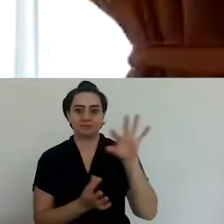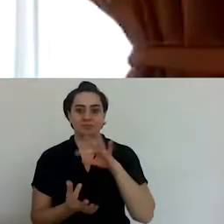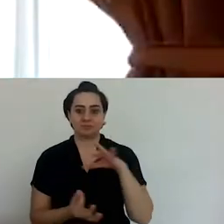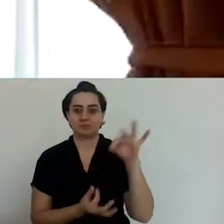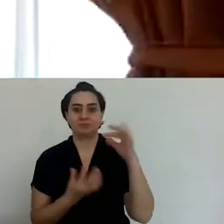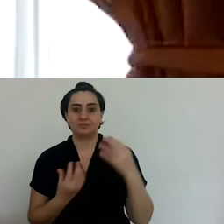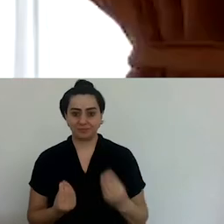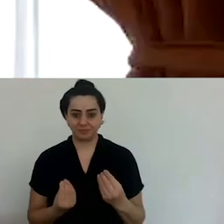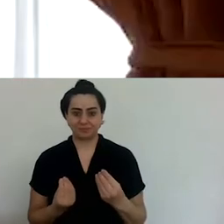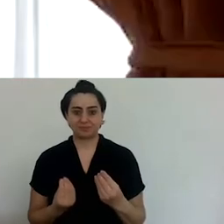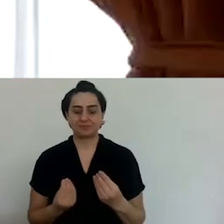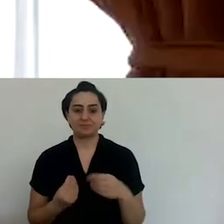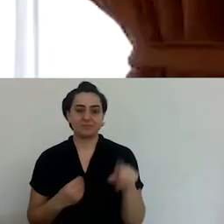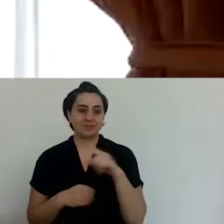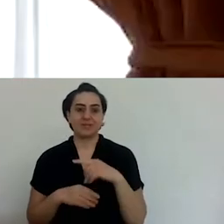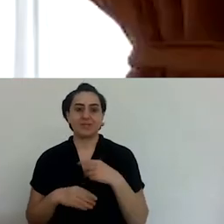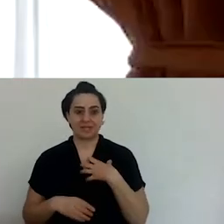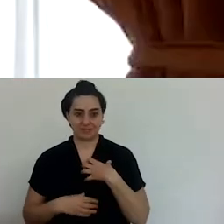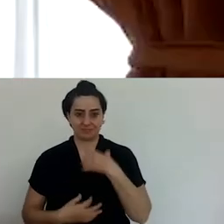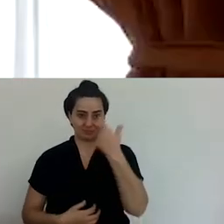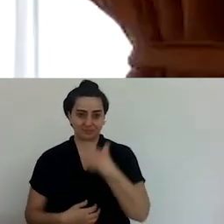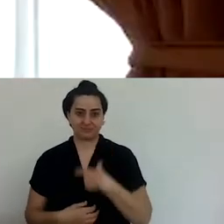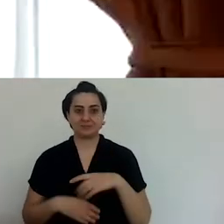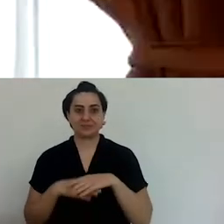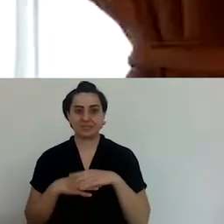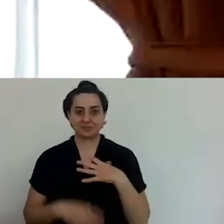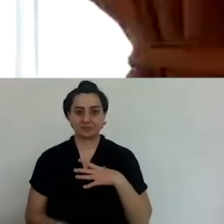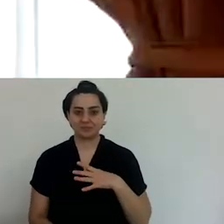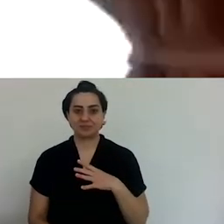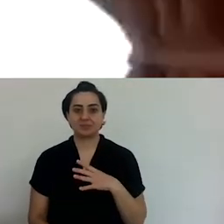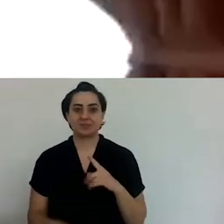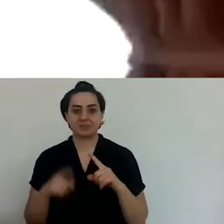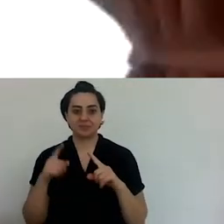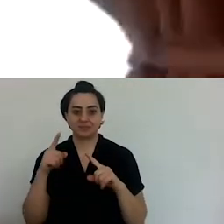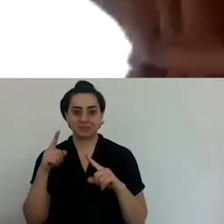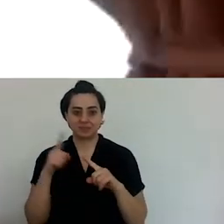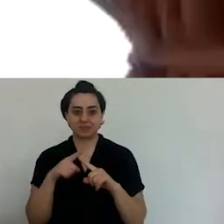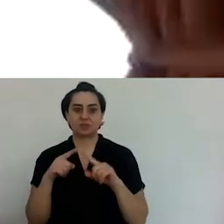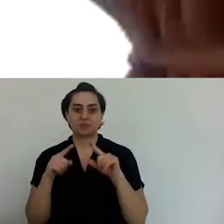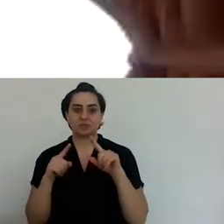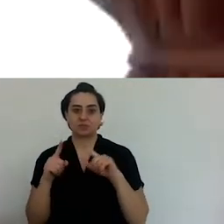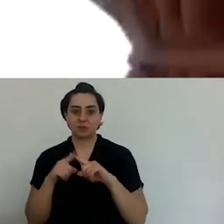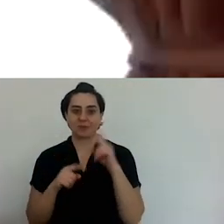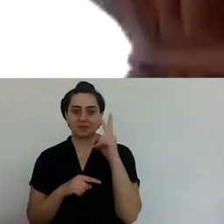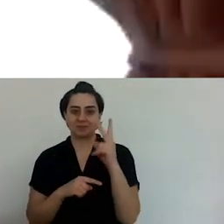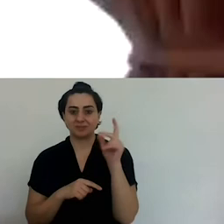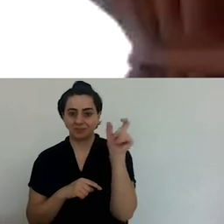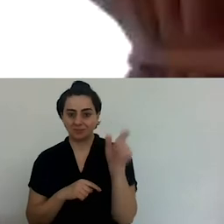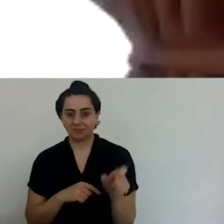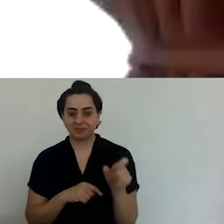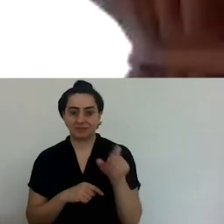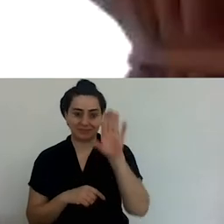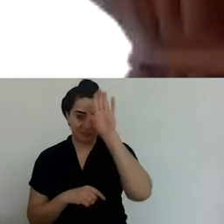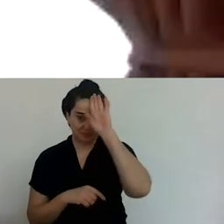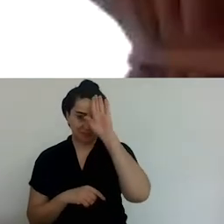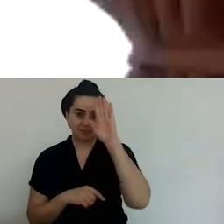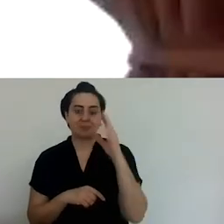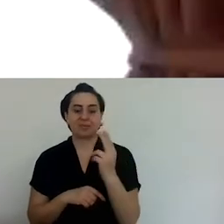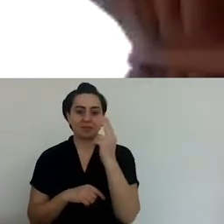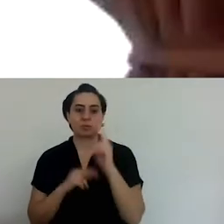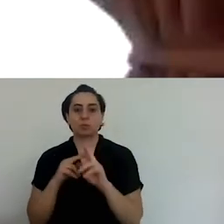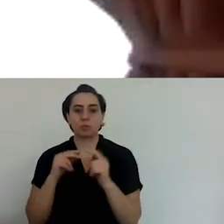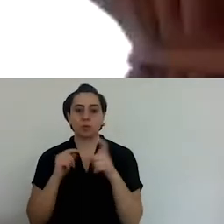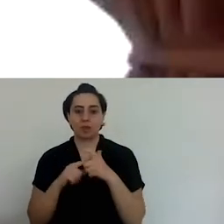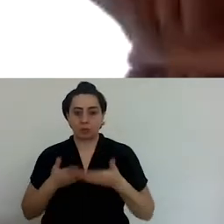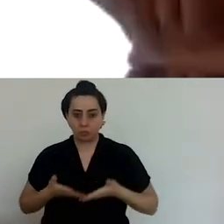I would like to introduce our guests today. I'd like to start with Takvi Tomasyan. Tomasyan was born